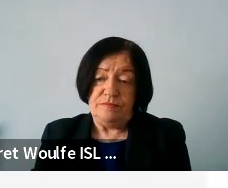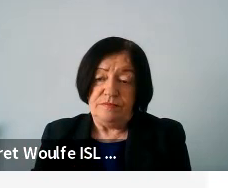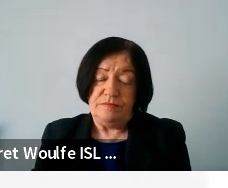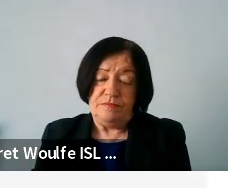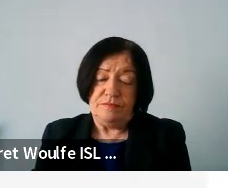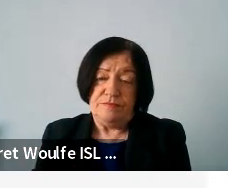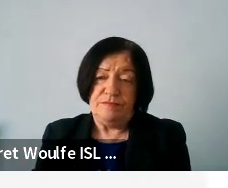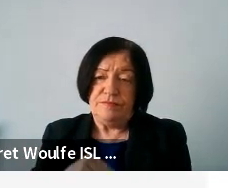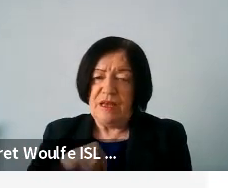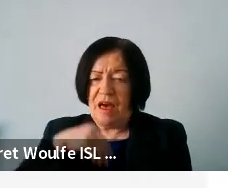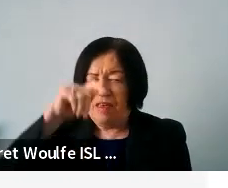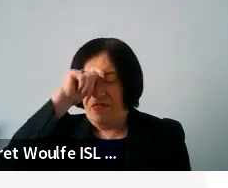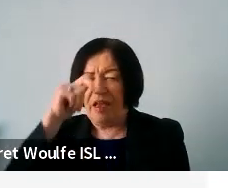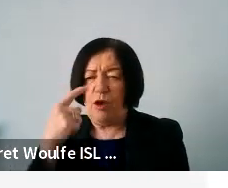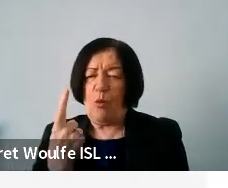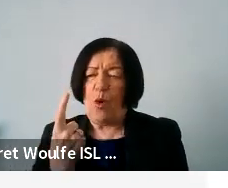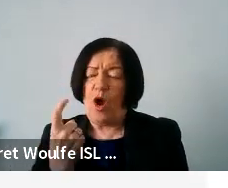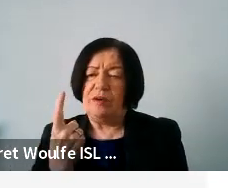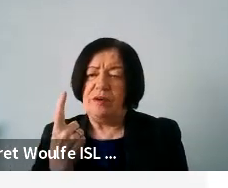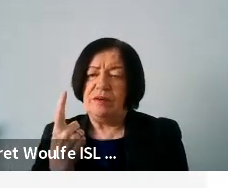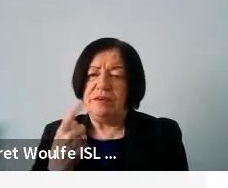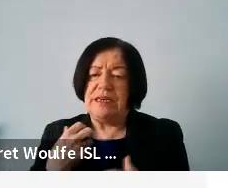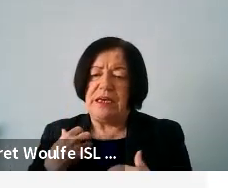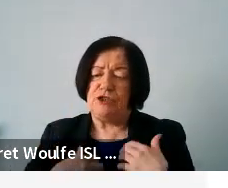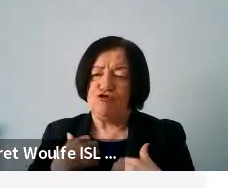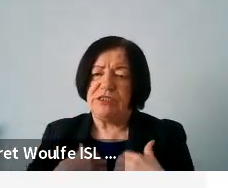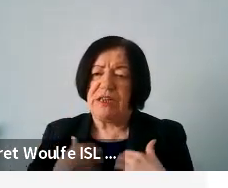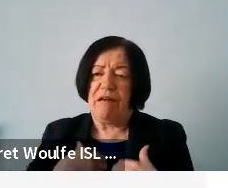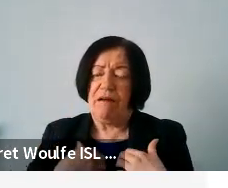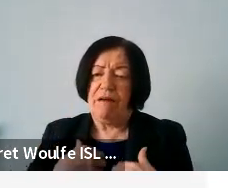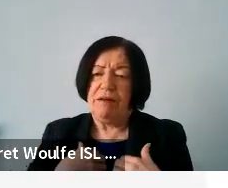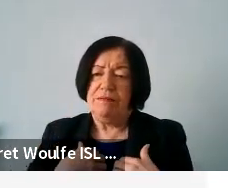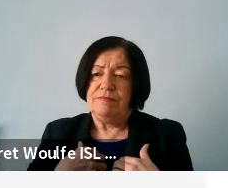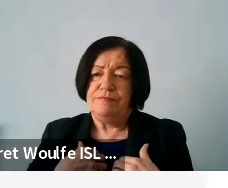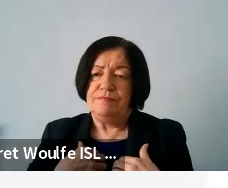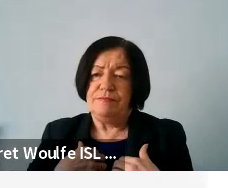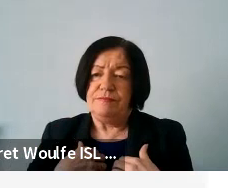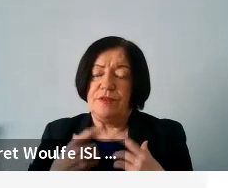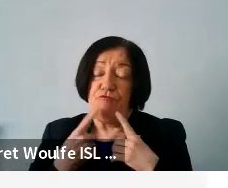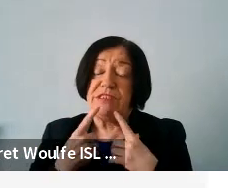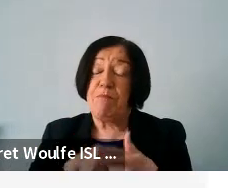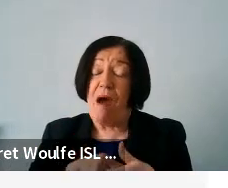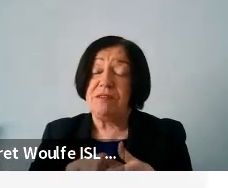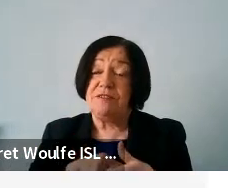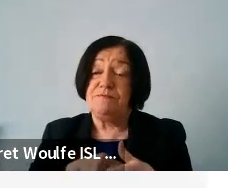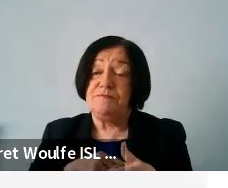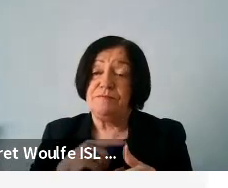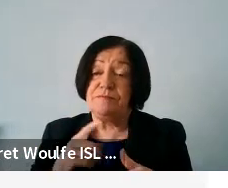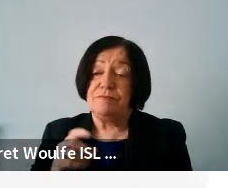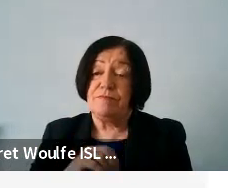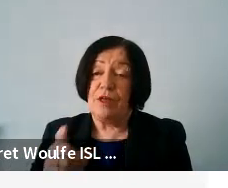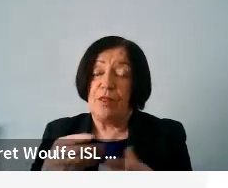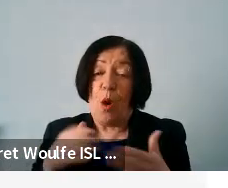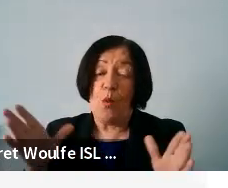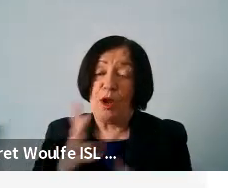I think one very interesting response on the open